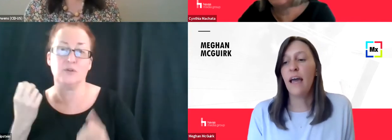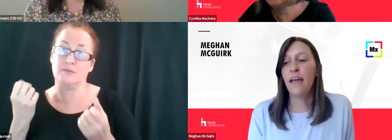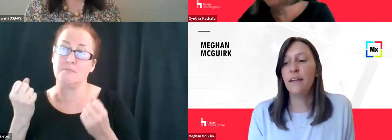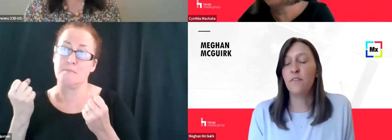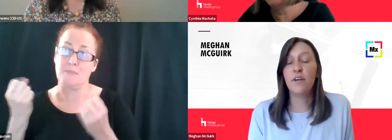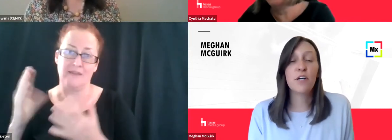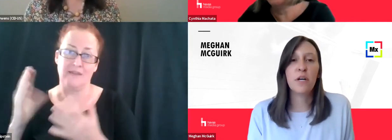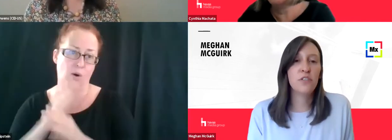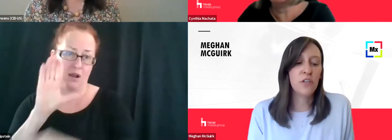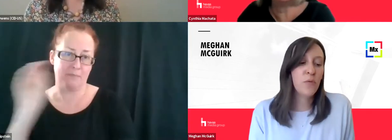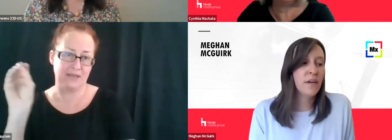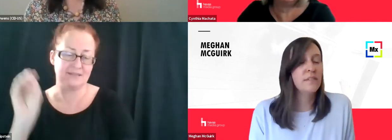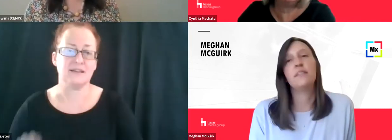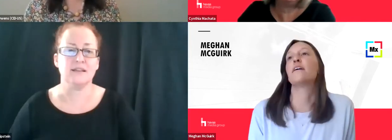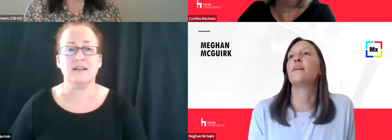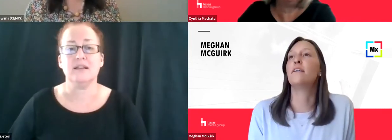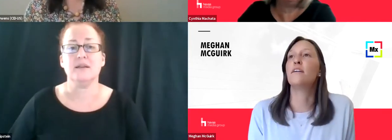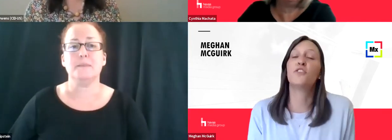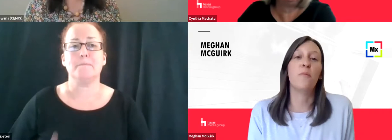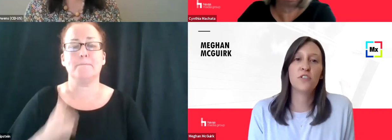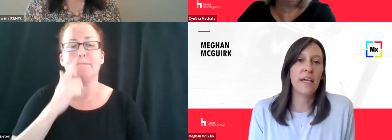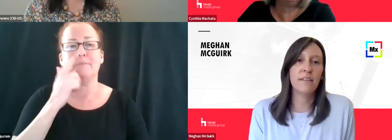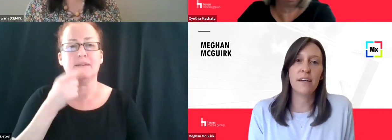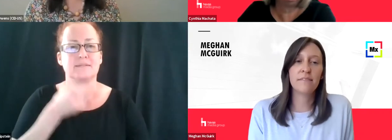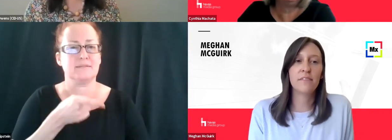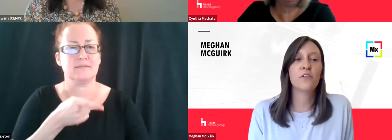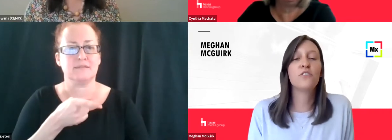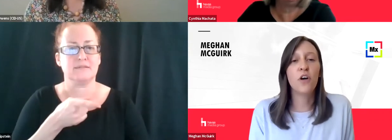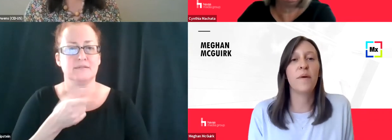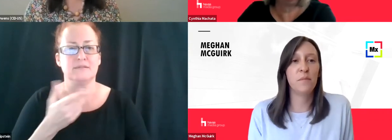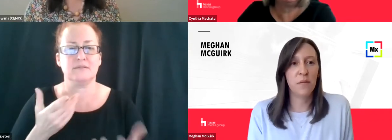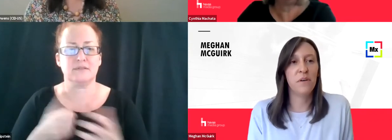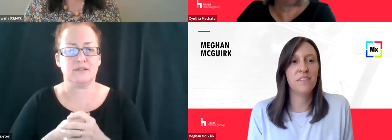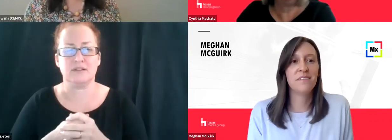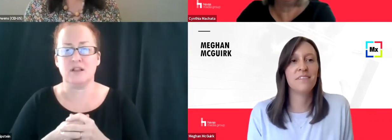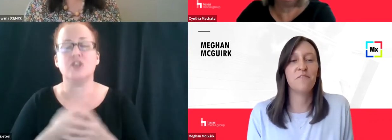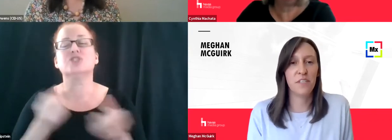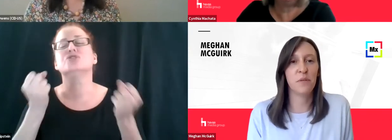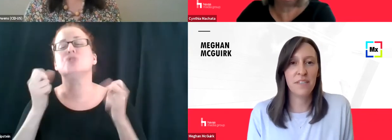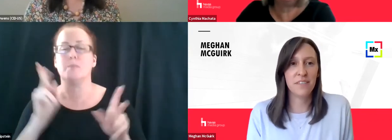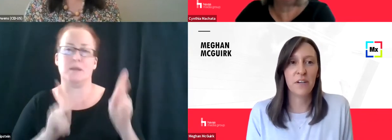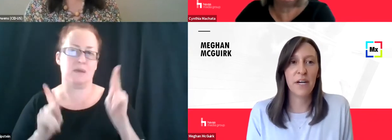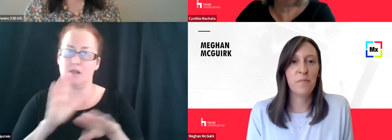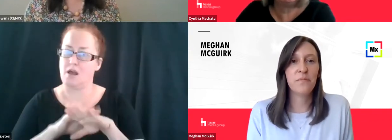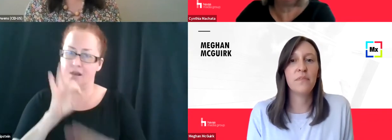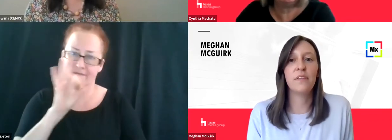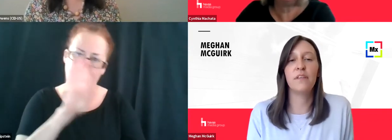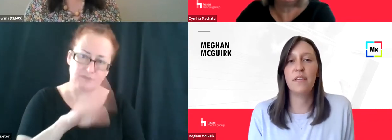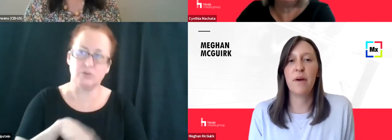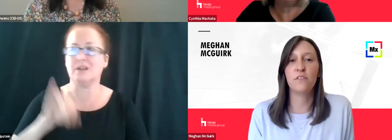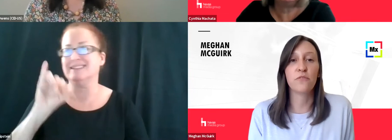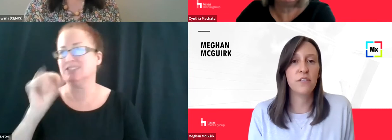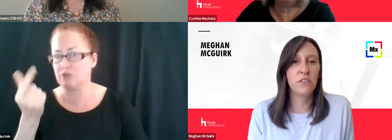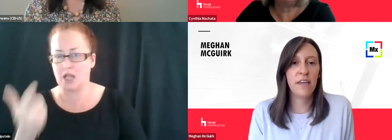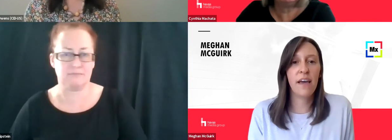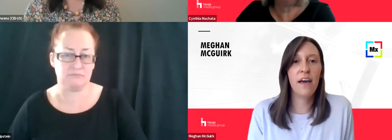and very much so because there is so much scale there. There are so many people on Facebook and Instagram, the,